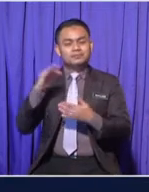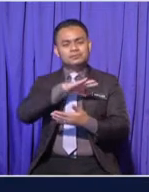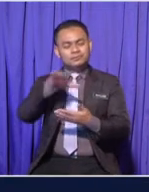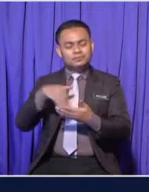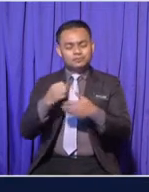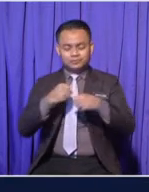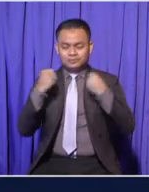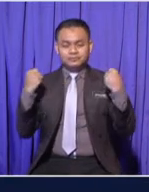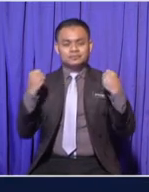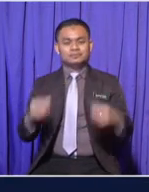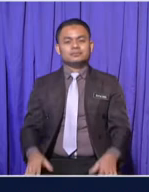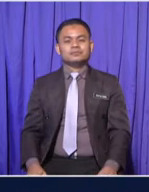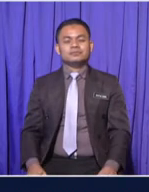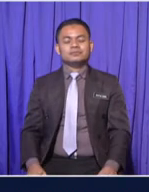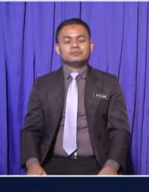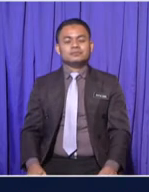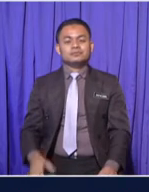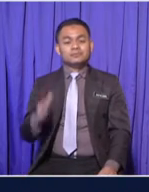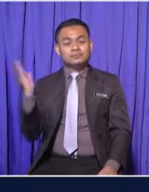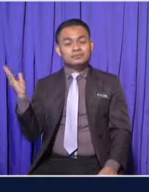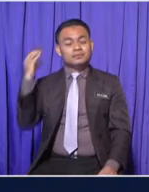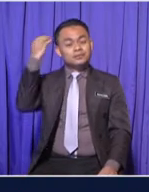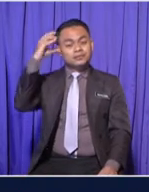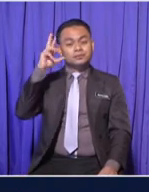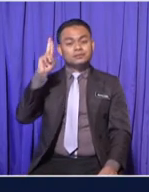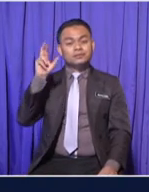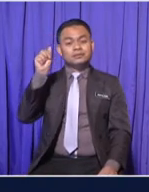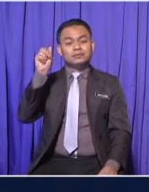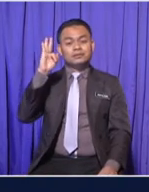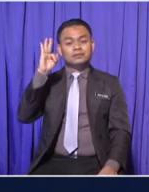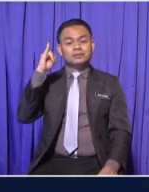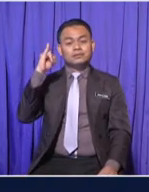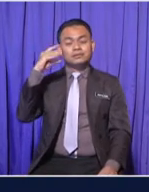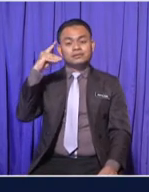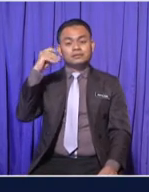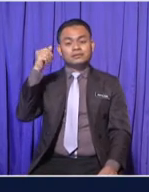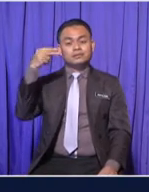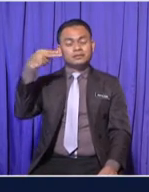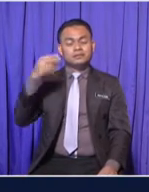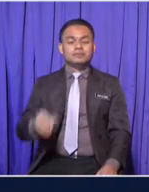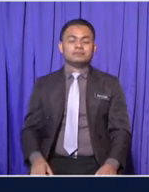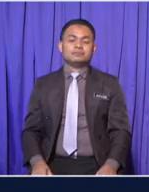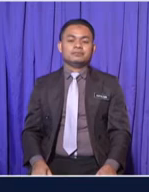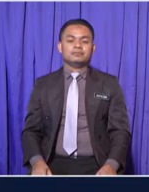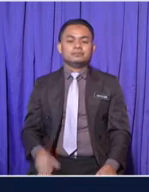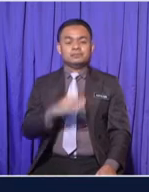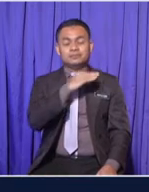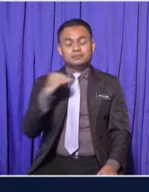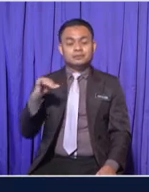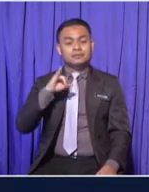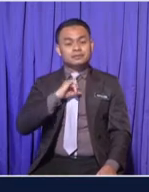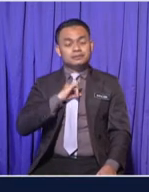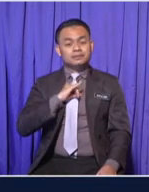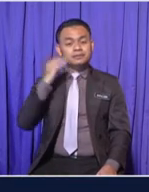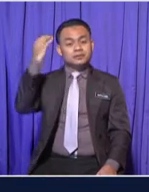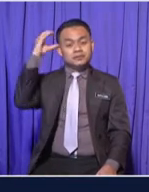fine I am Puan Rafidah from SK Tanjung Agas With me today is